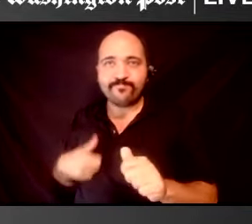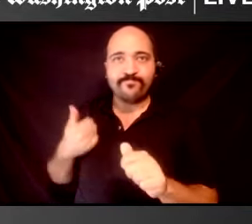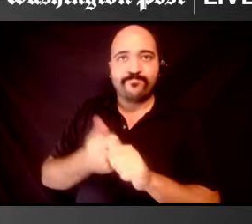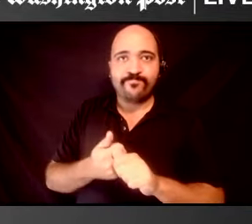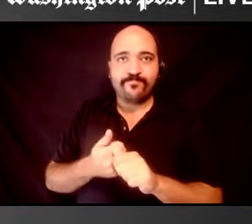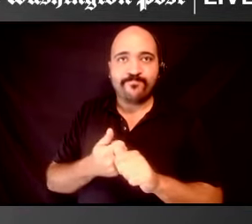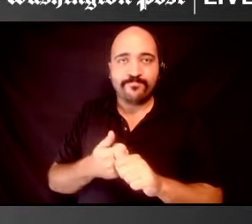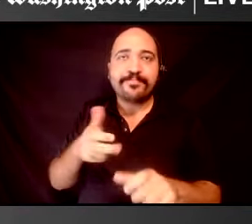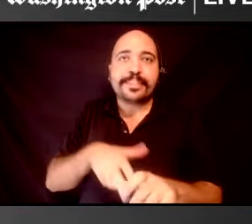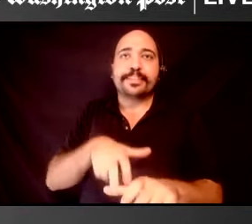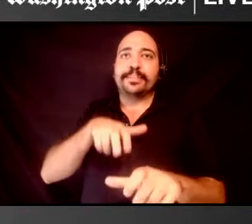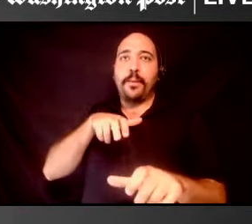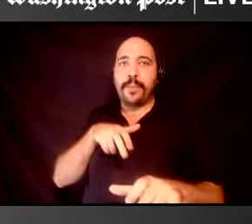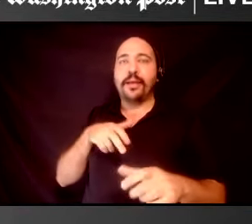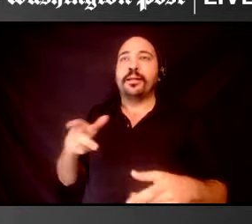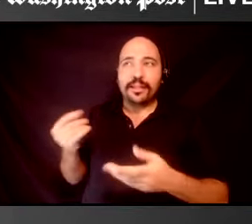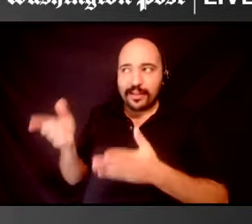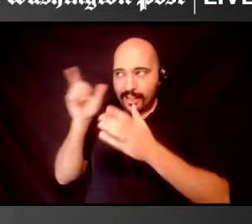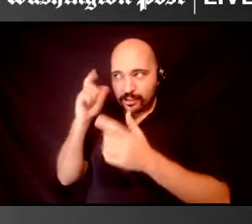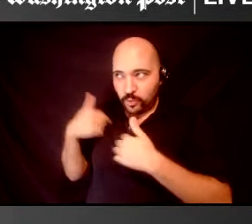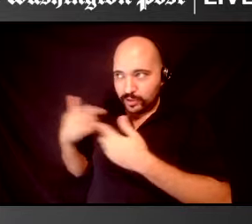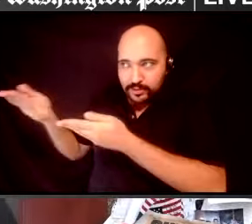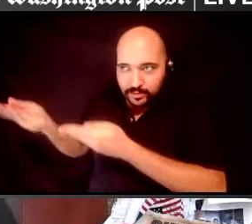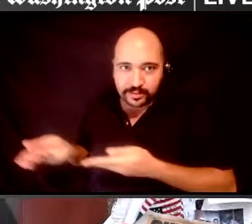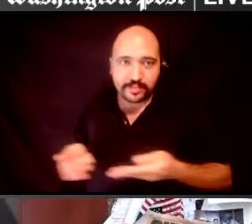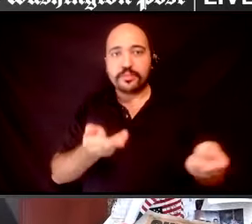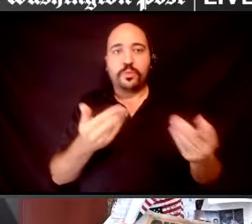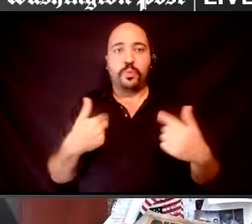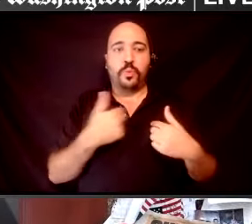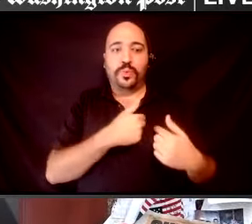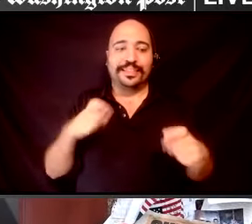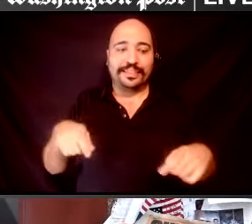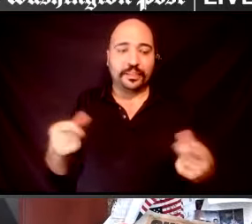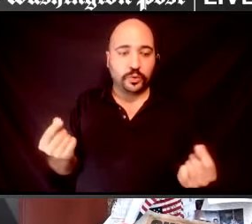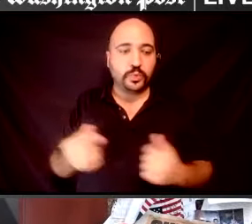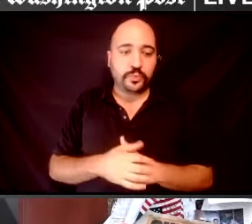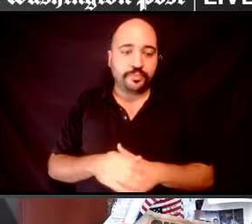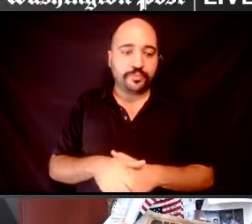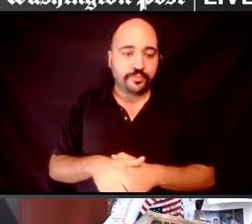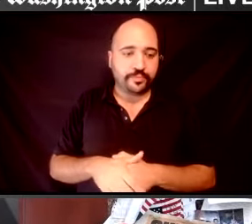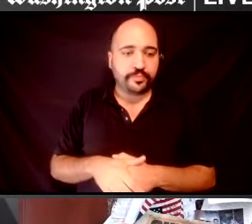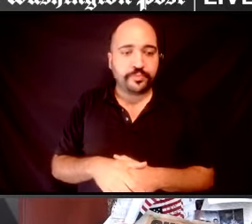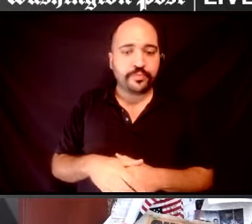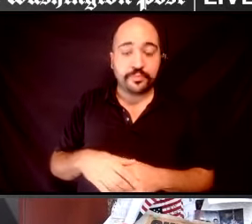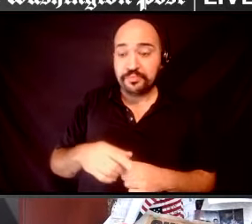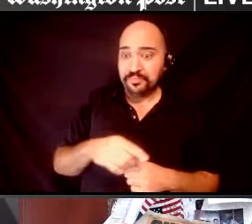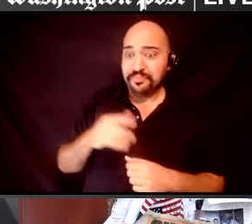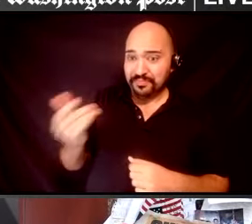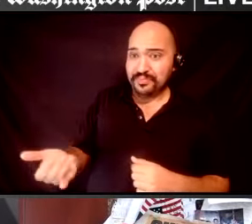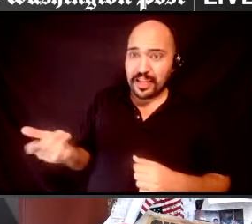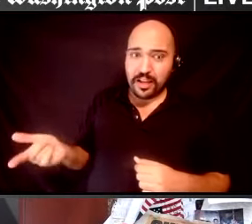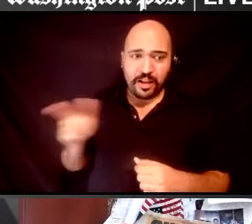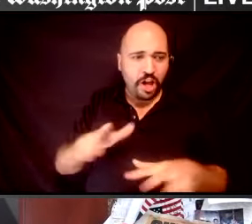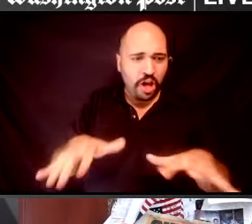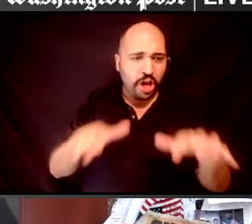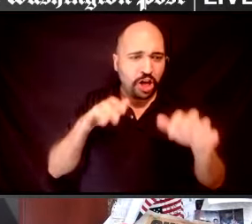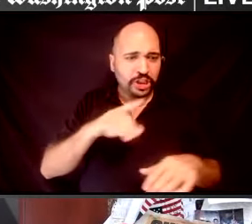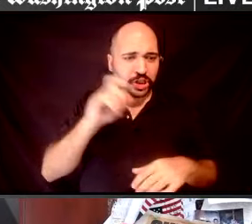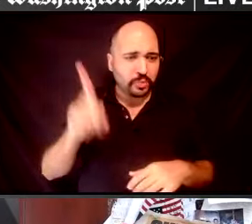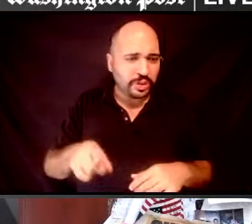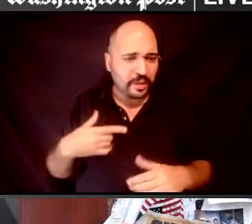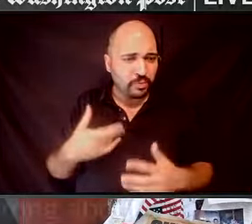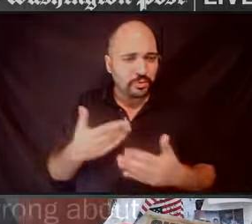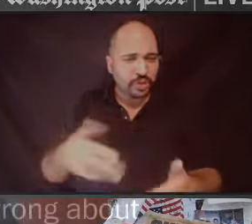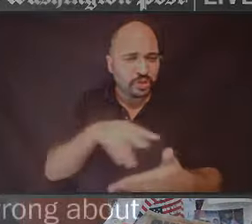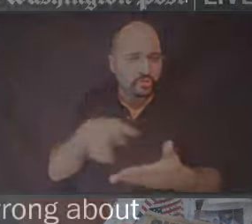start taking our direction and doing what we say we need. Jen, that brings me to an audience question that came in and I'd like to read it